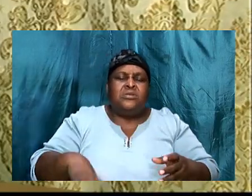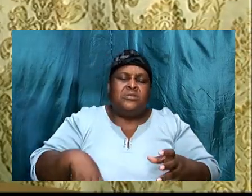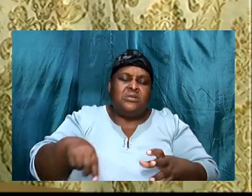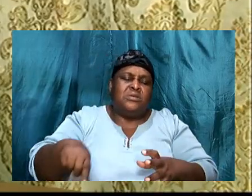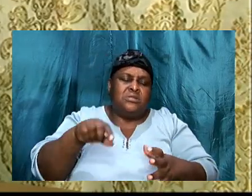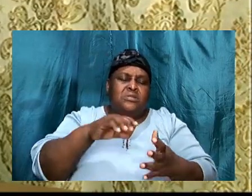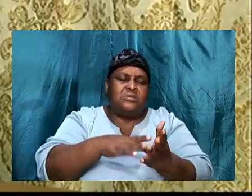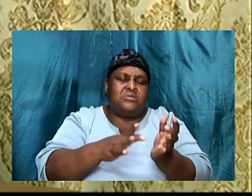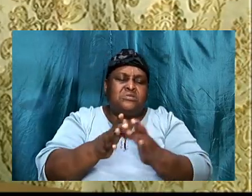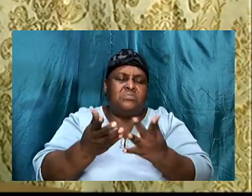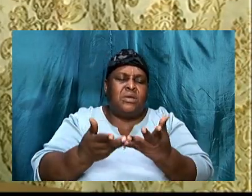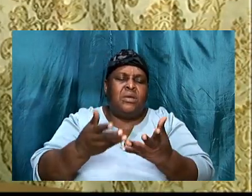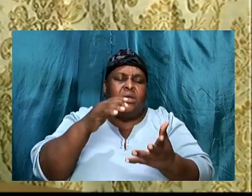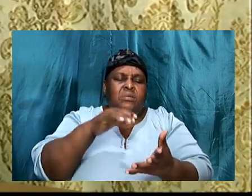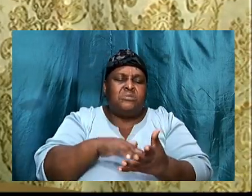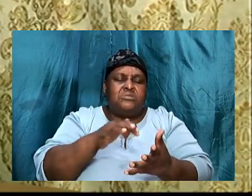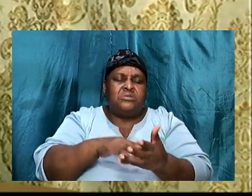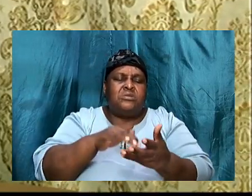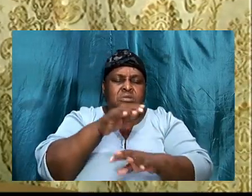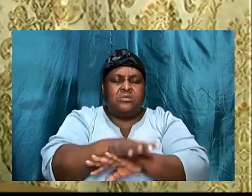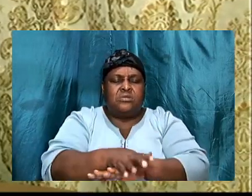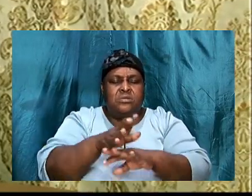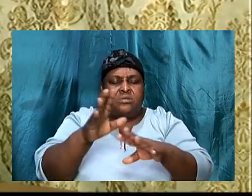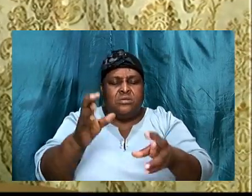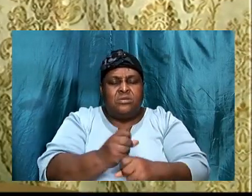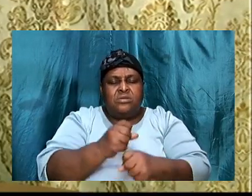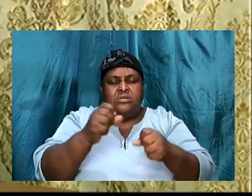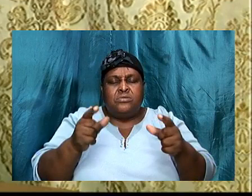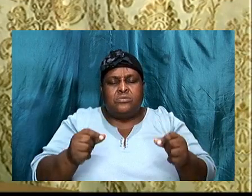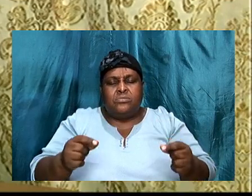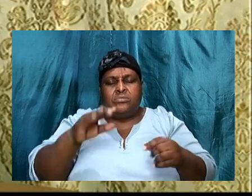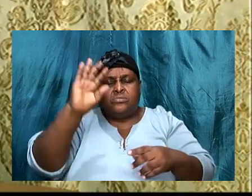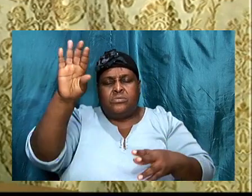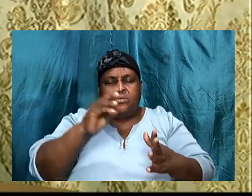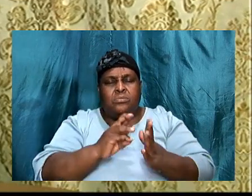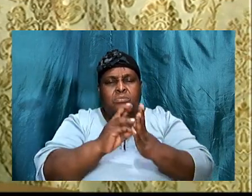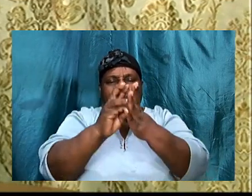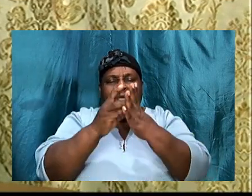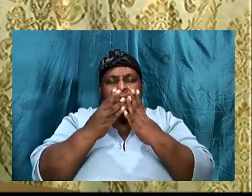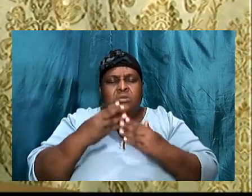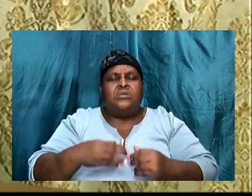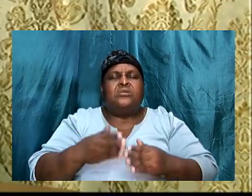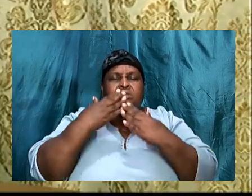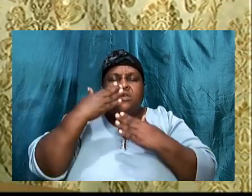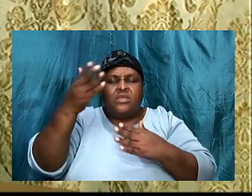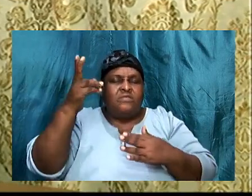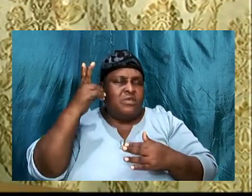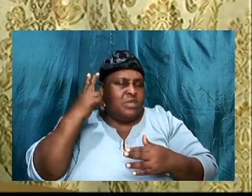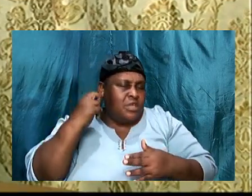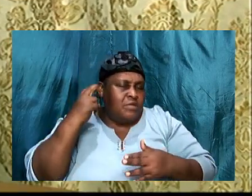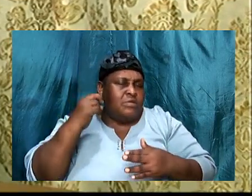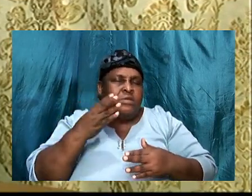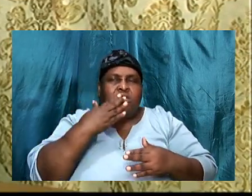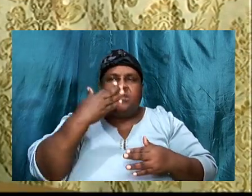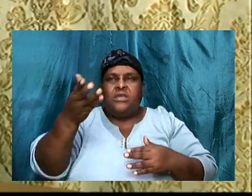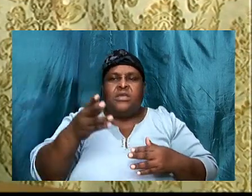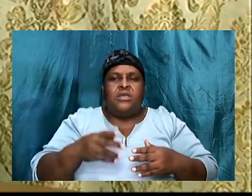tonight, that we will get to do your will. We thank you for hearing. We thank you for answering. In Jesus' name.